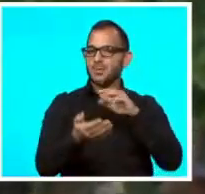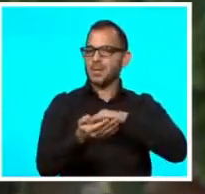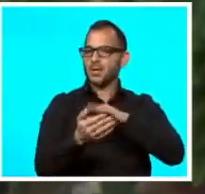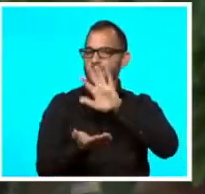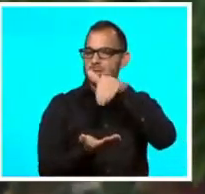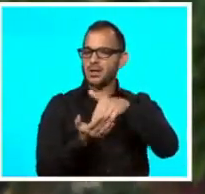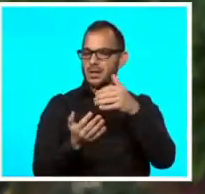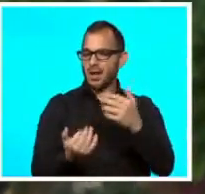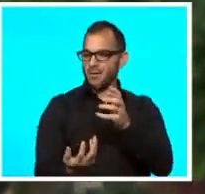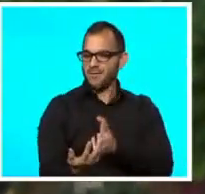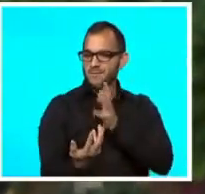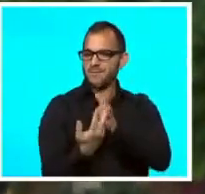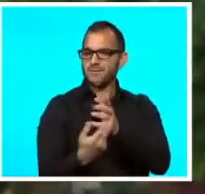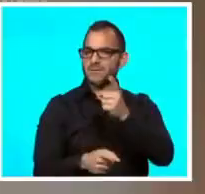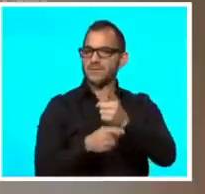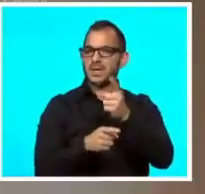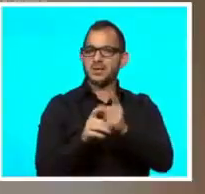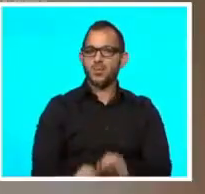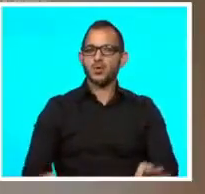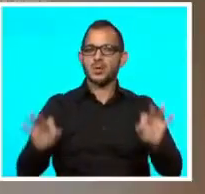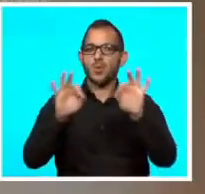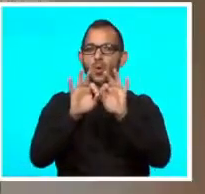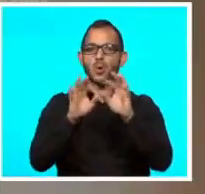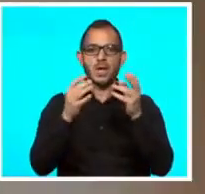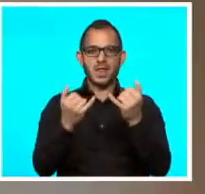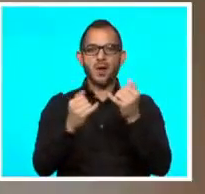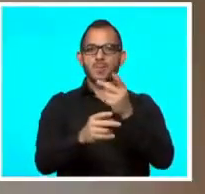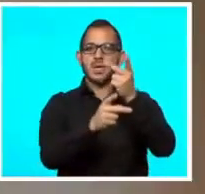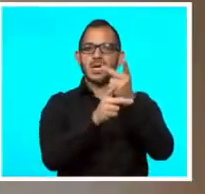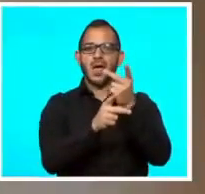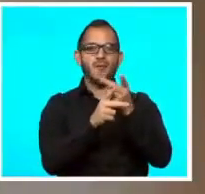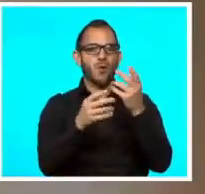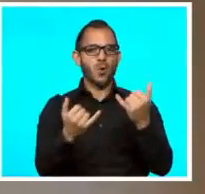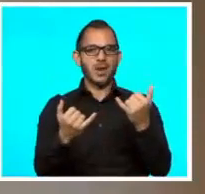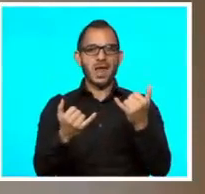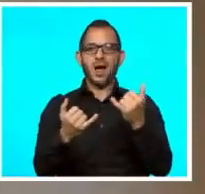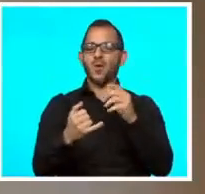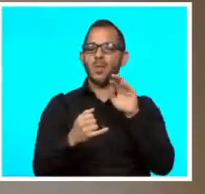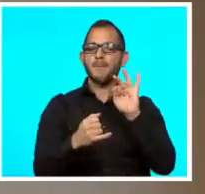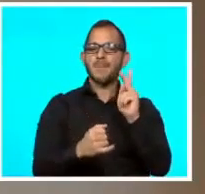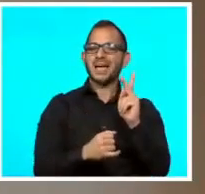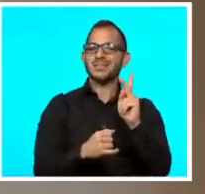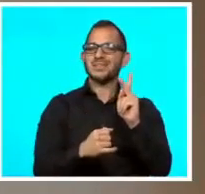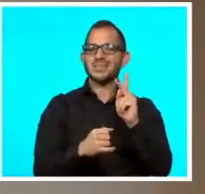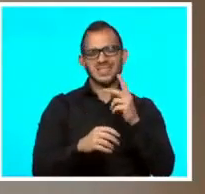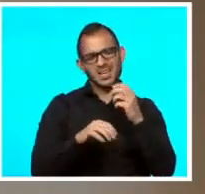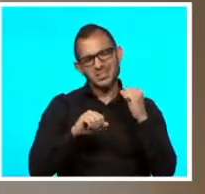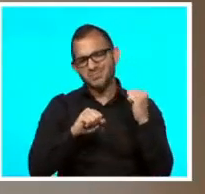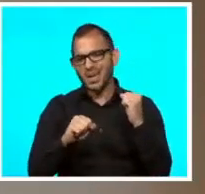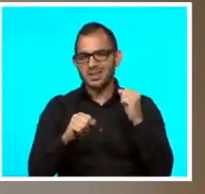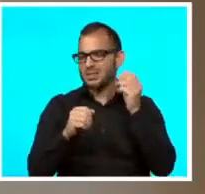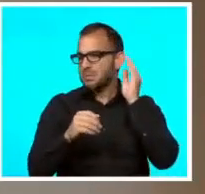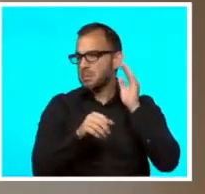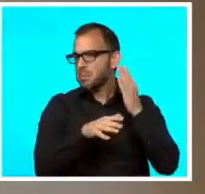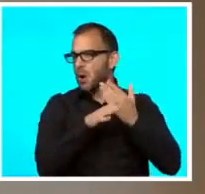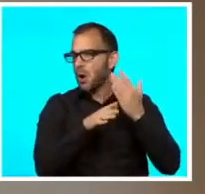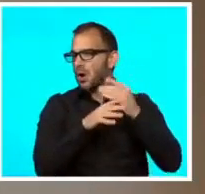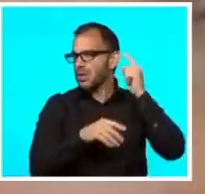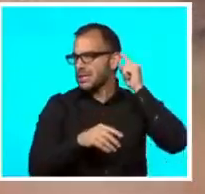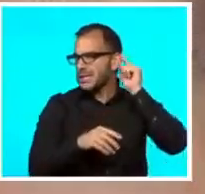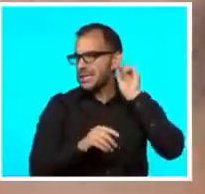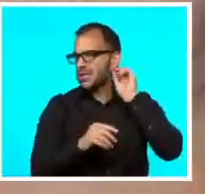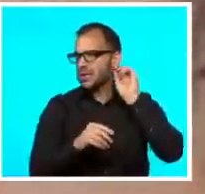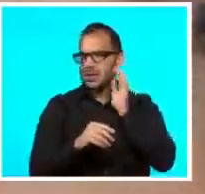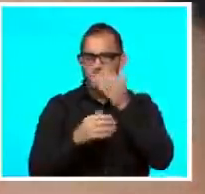the way it fits is most important. So you need to be careful that the mask is not too tight around your ears or around your